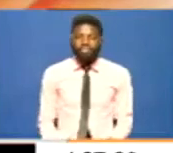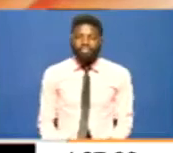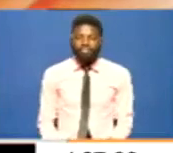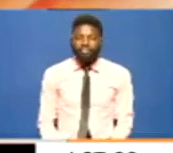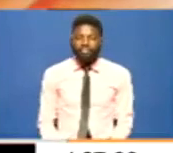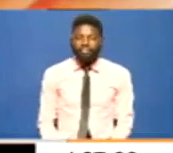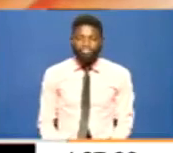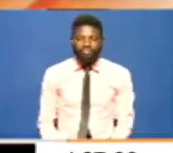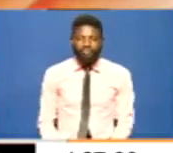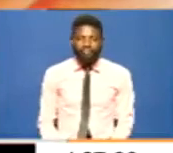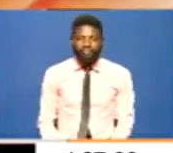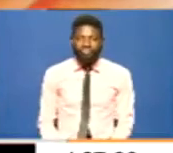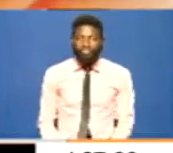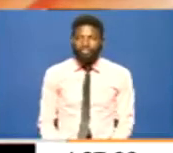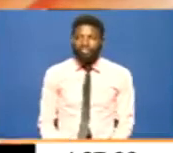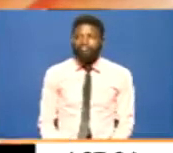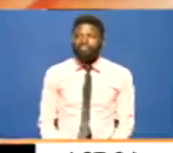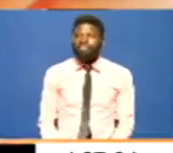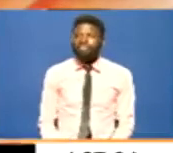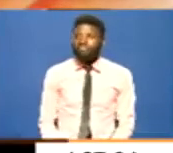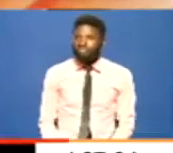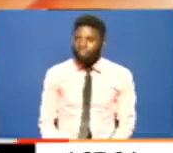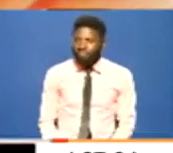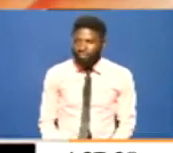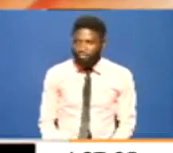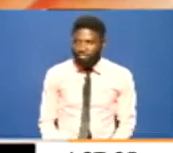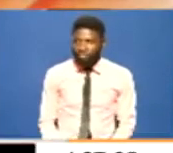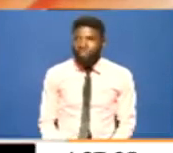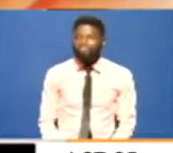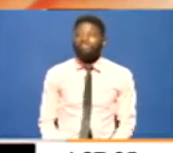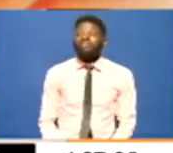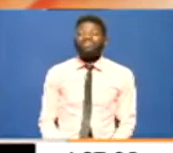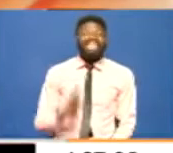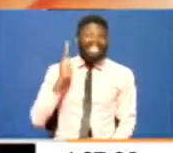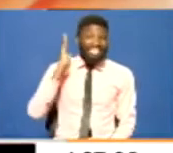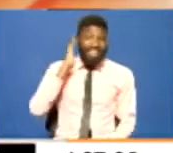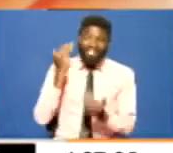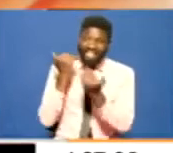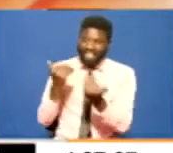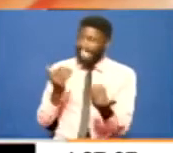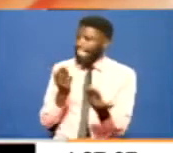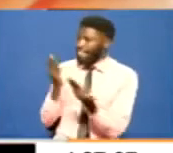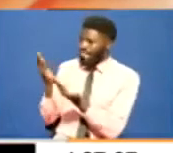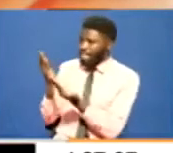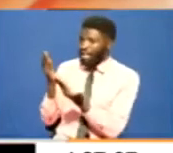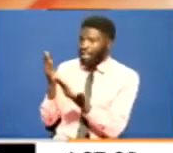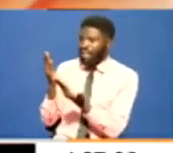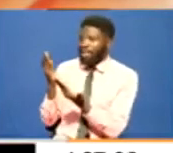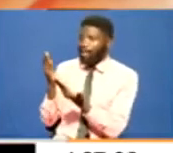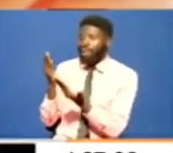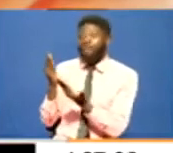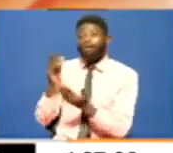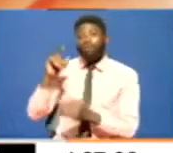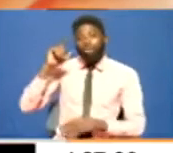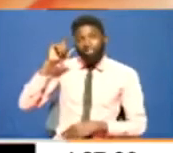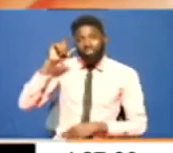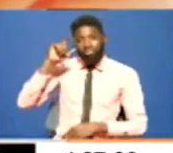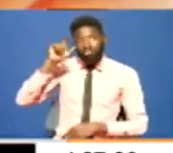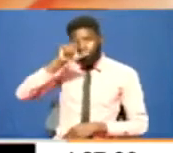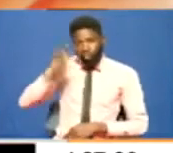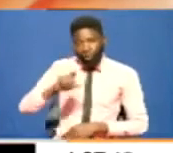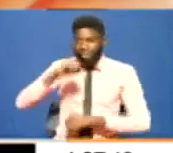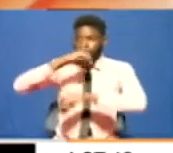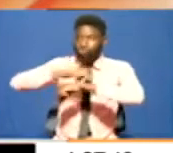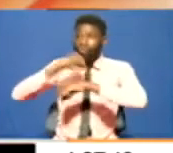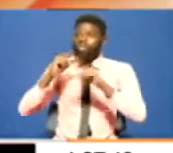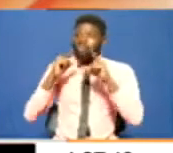Deaf teenage girls studying at Pwani Secondary School for the Deaf, a mixed special national school, says they are